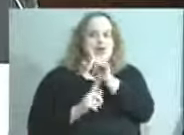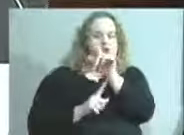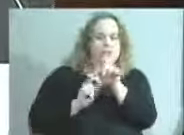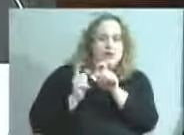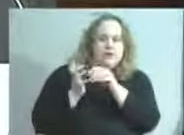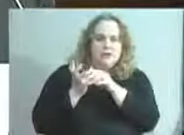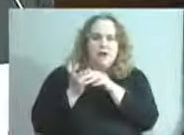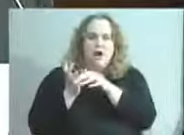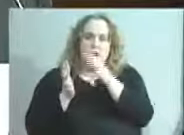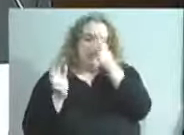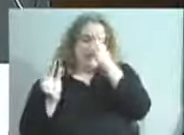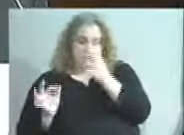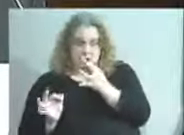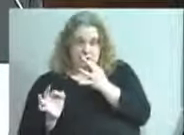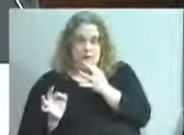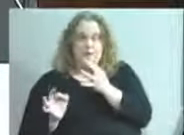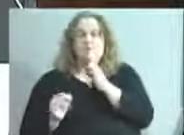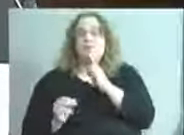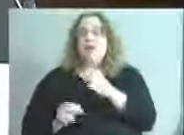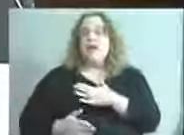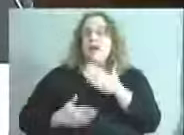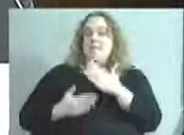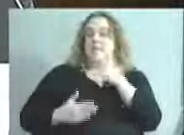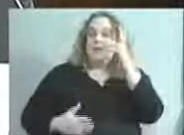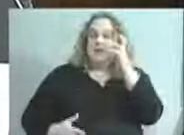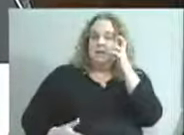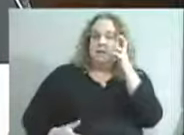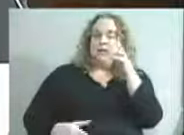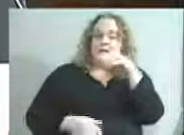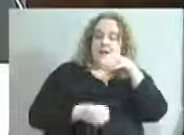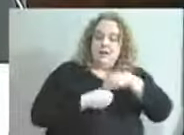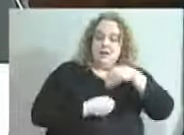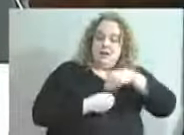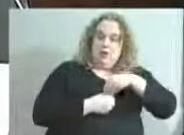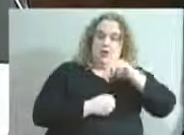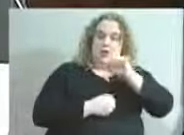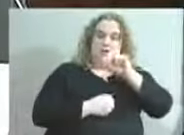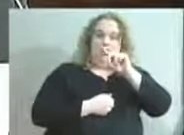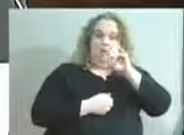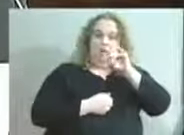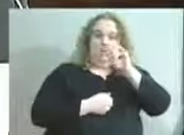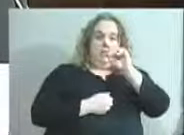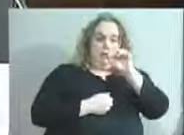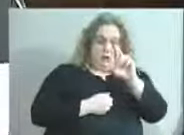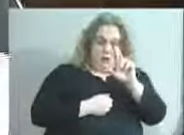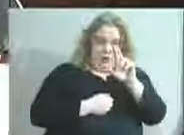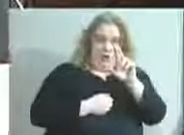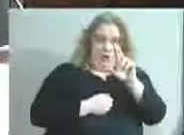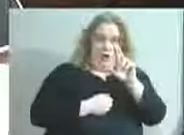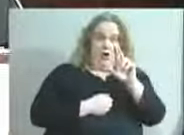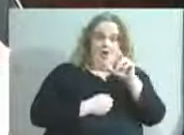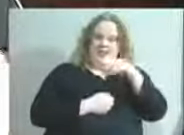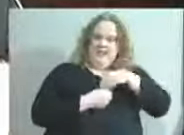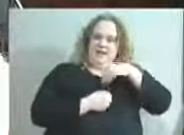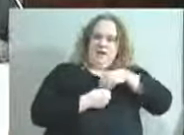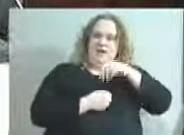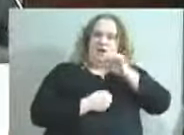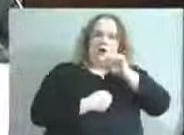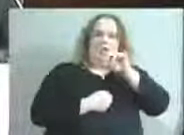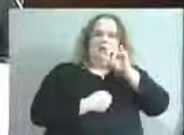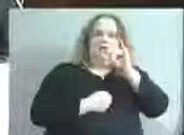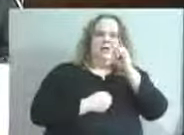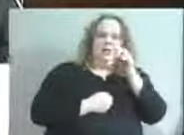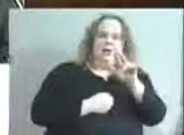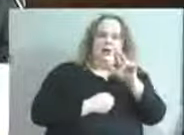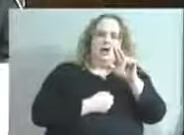I'm glad to hear that the superintendent is considering asking our internal auditor, and for those of you, again, who might be joining us late, our internal auditor really isn't